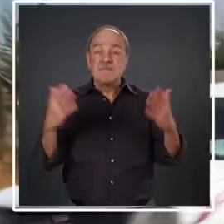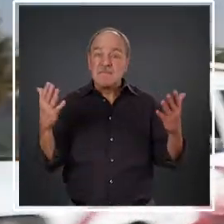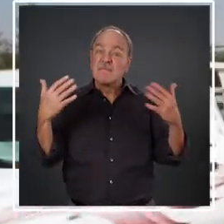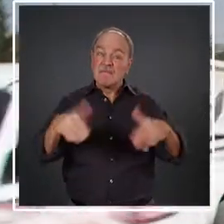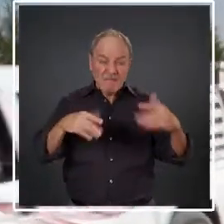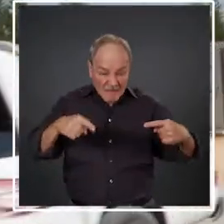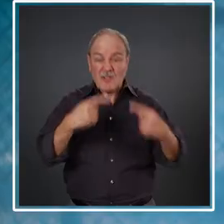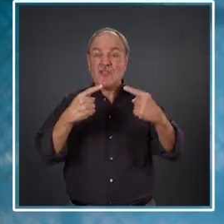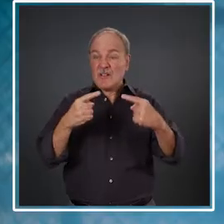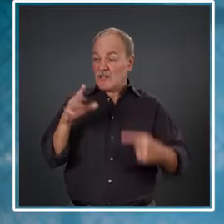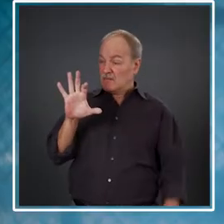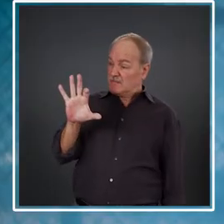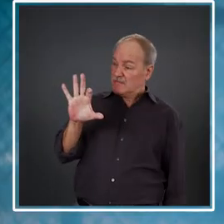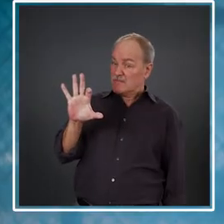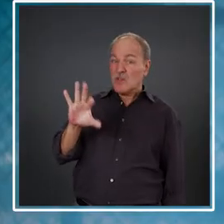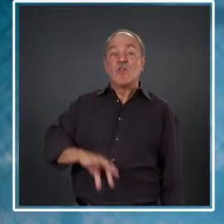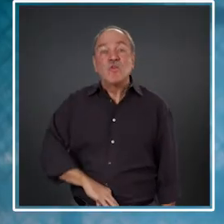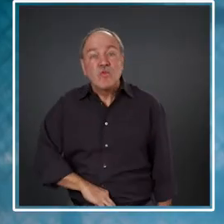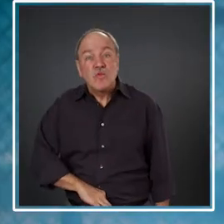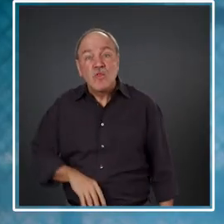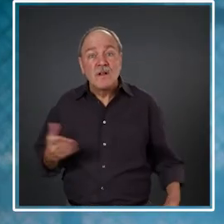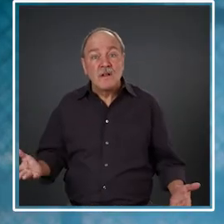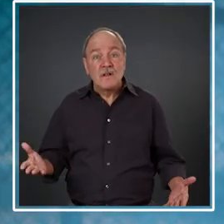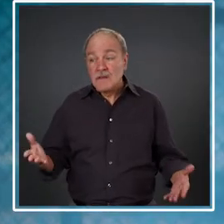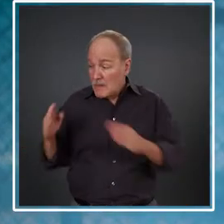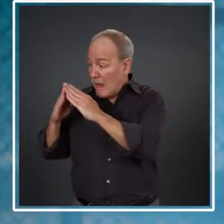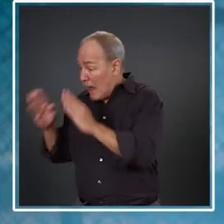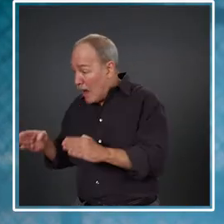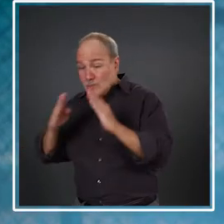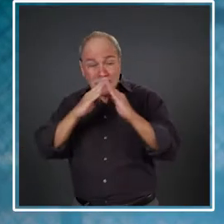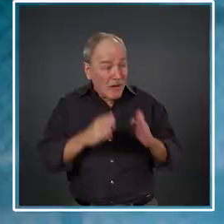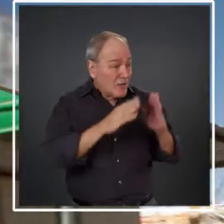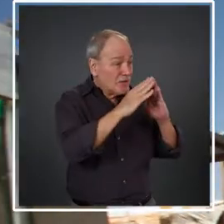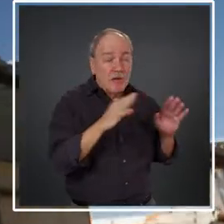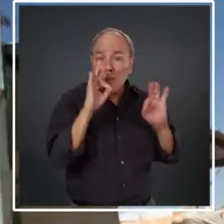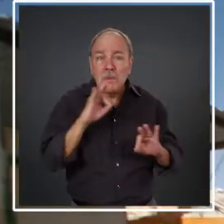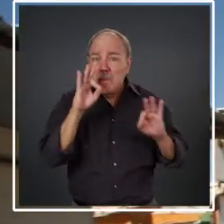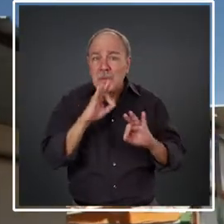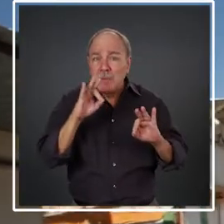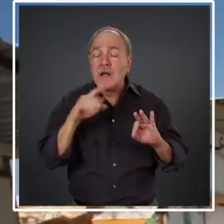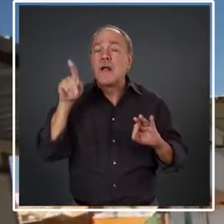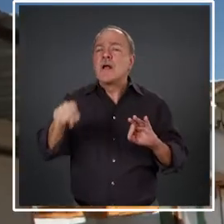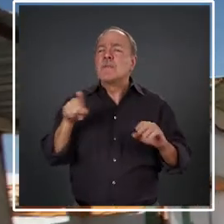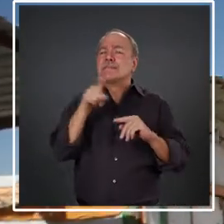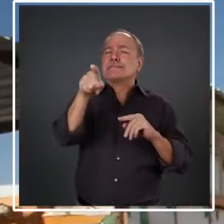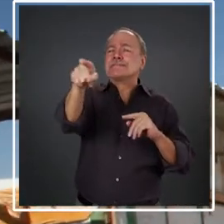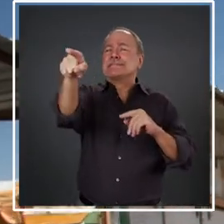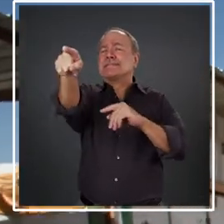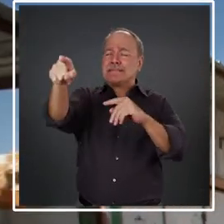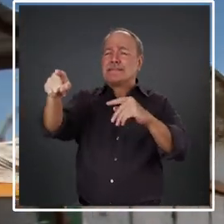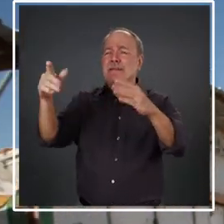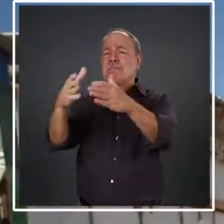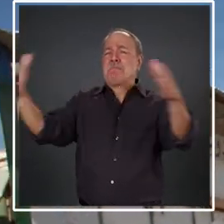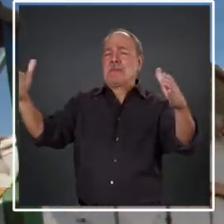One big challenge were the toilets. There were no toilets in the houses. We had to go to communal toilets. It was hard for